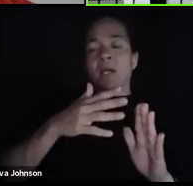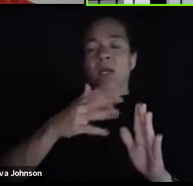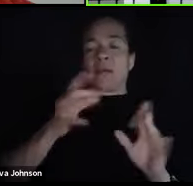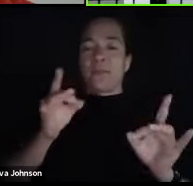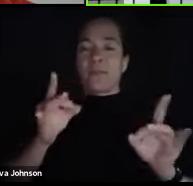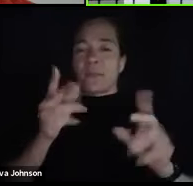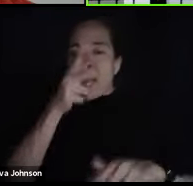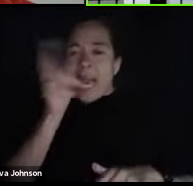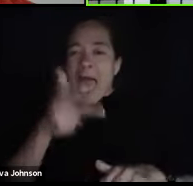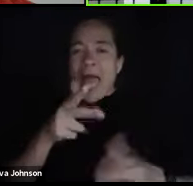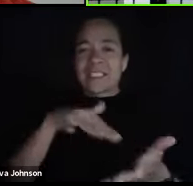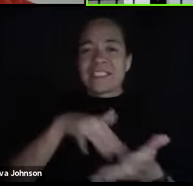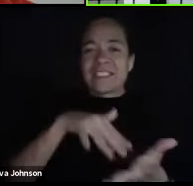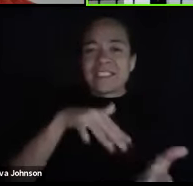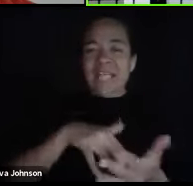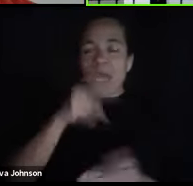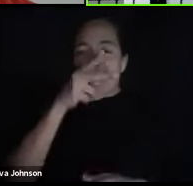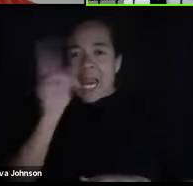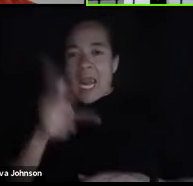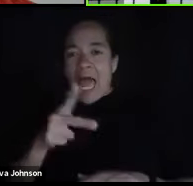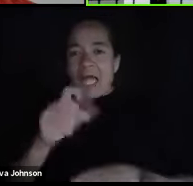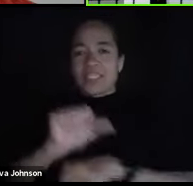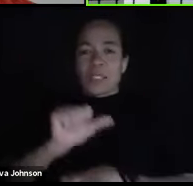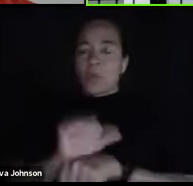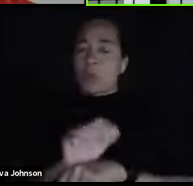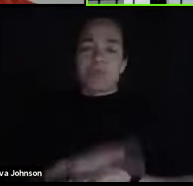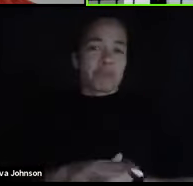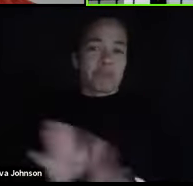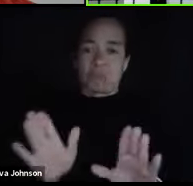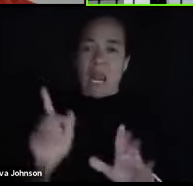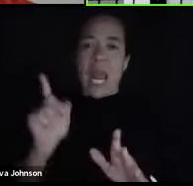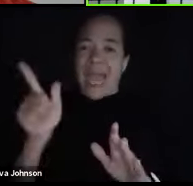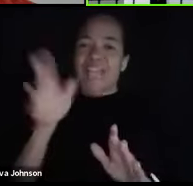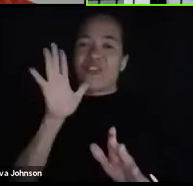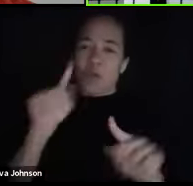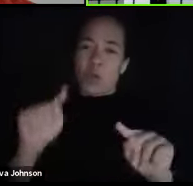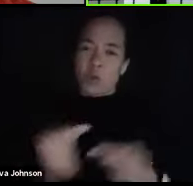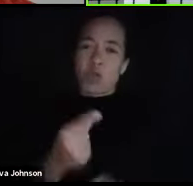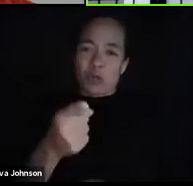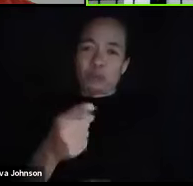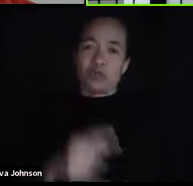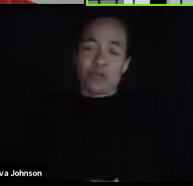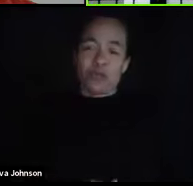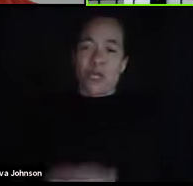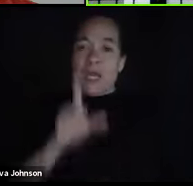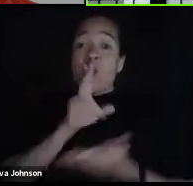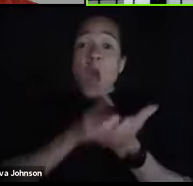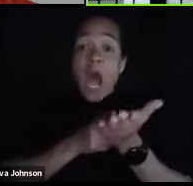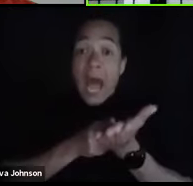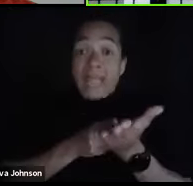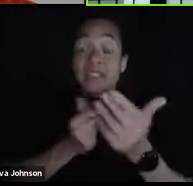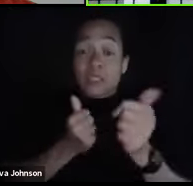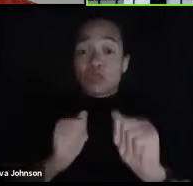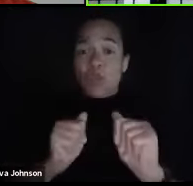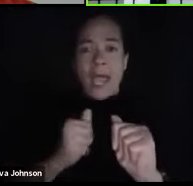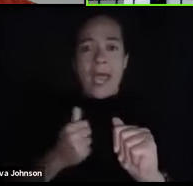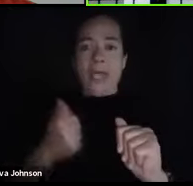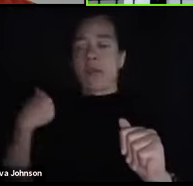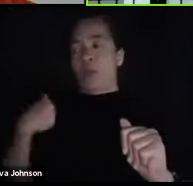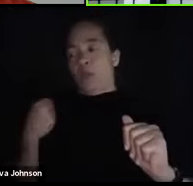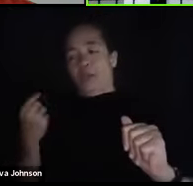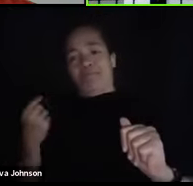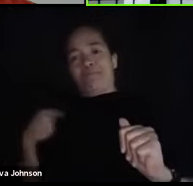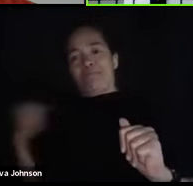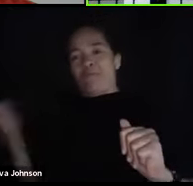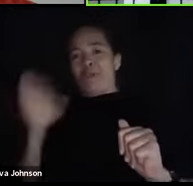It's going to come back and bite you. But if you honestly put out the effort, I'm here to help you. All of us are here to